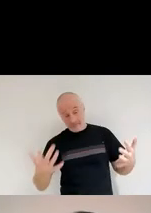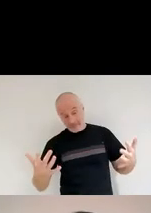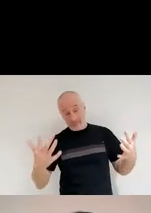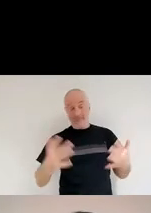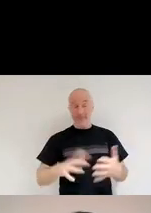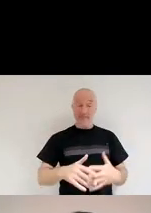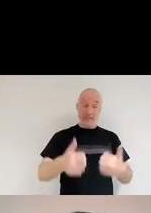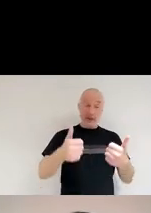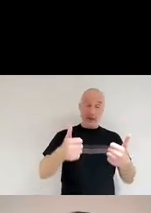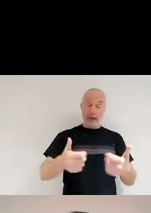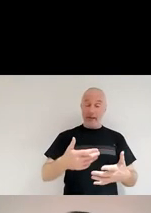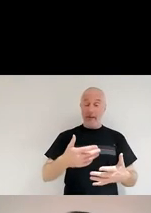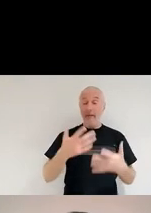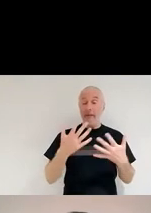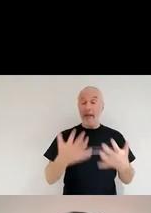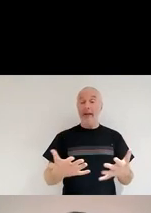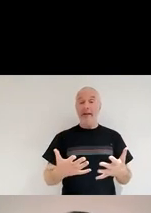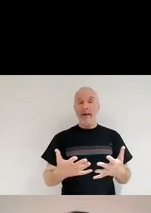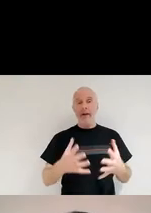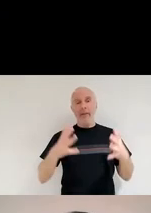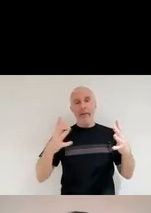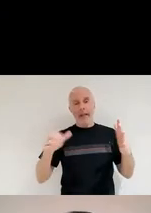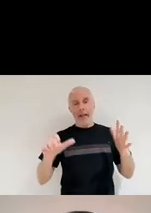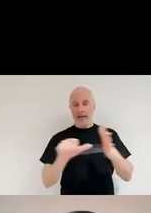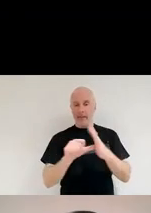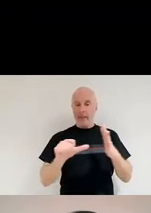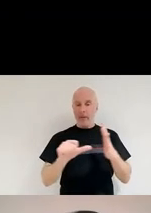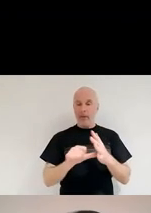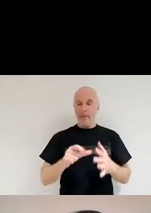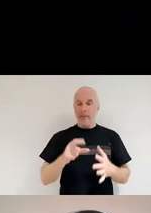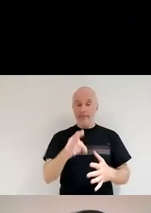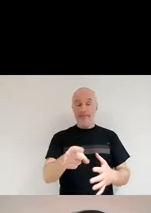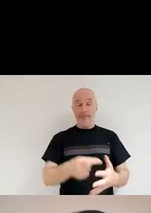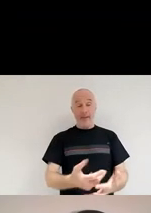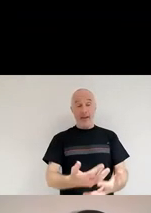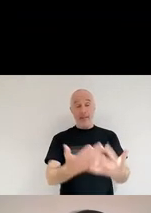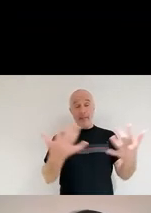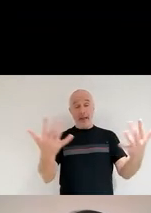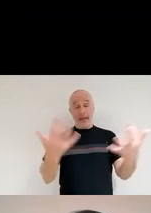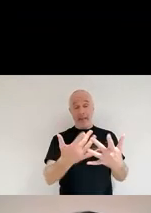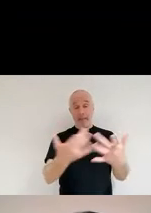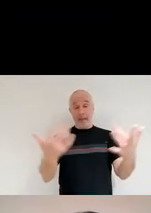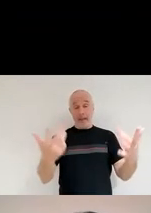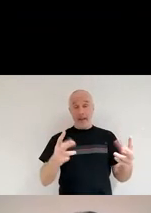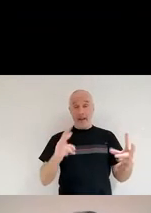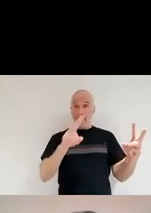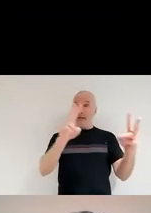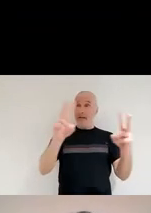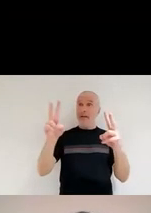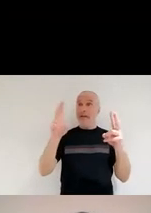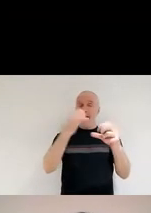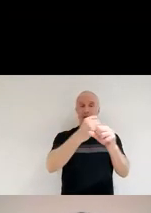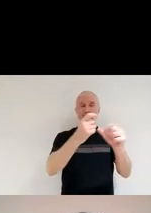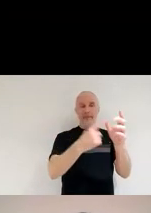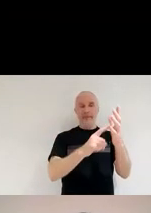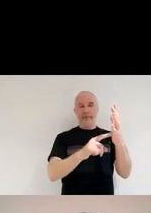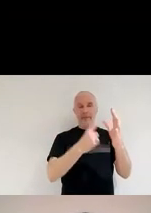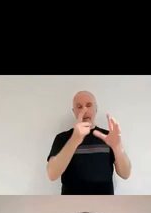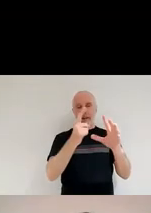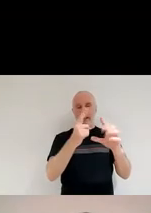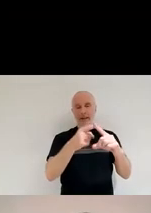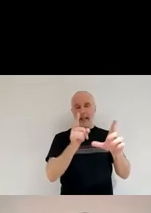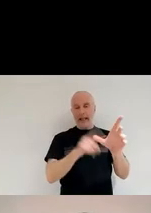there was a bigger problem. The problem is that many of these galaxies that we are observing in these pictures, they are, they are not in